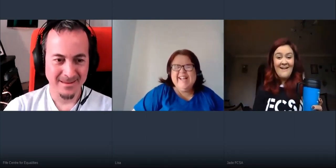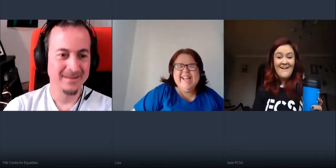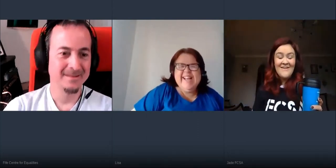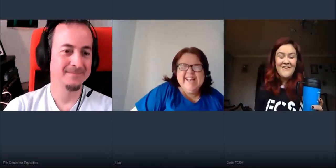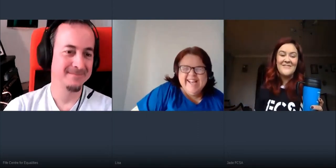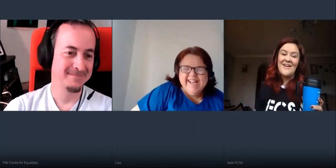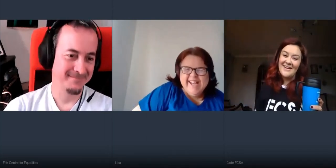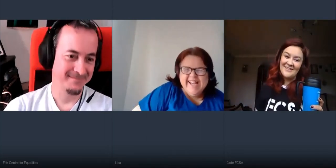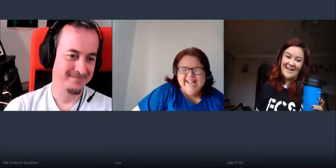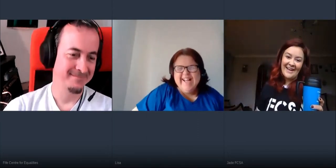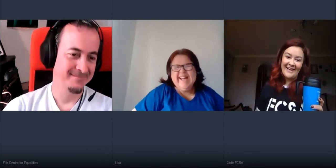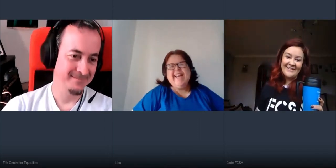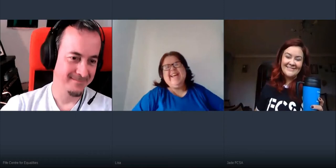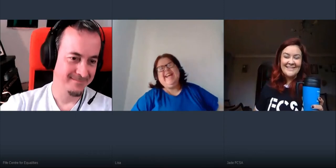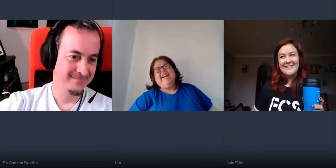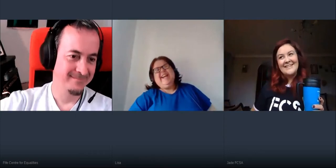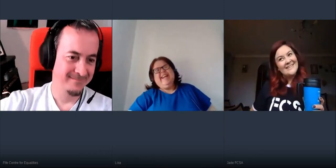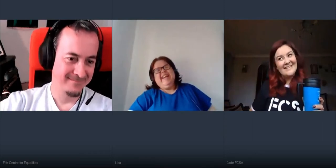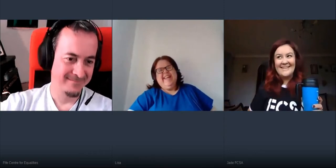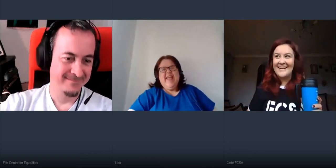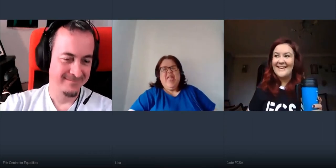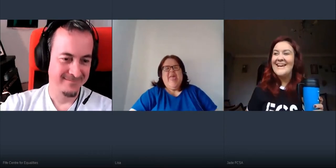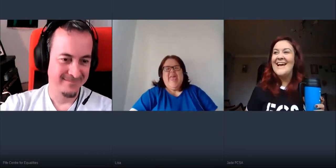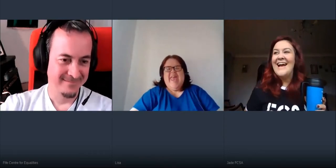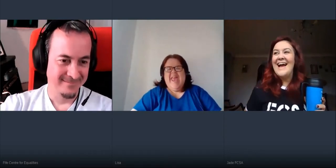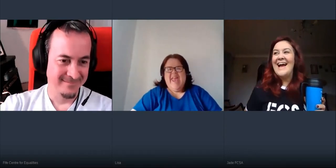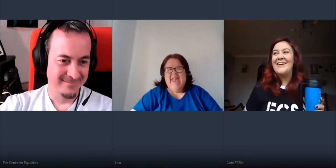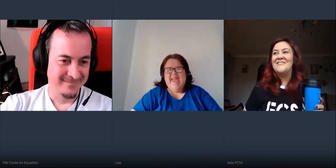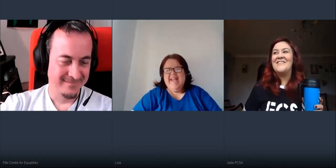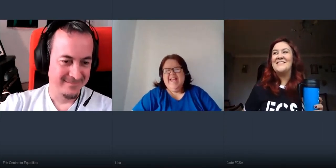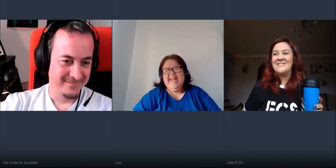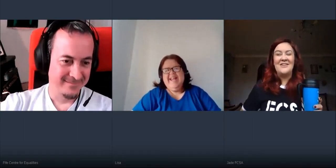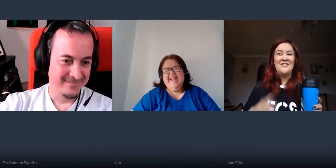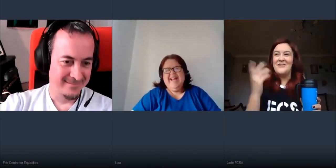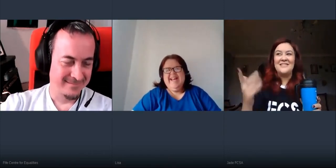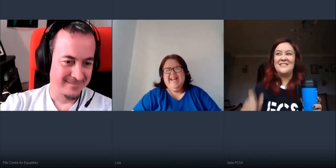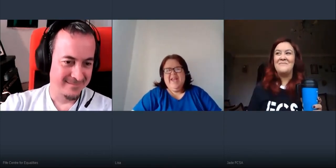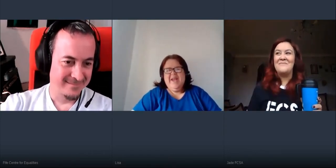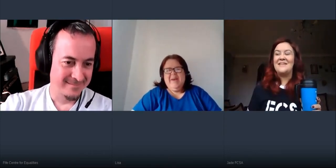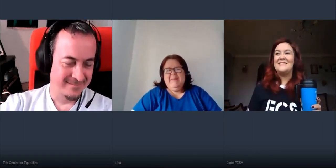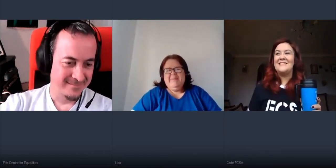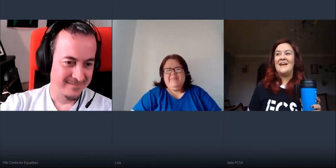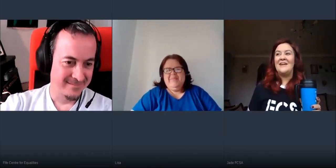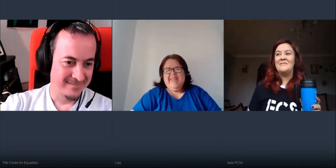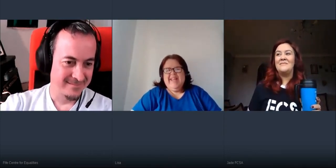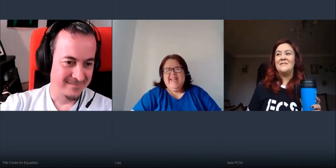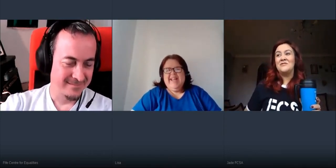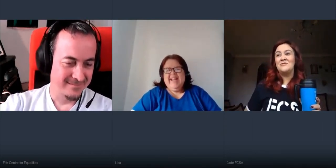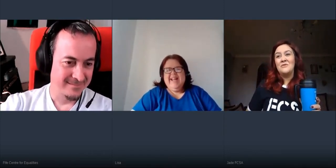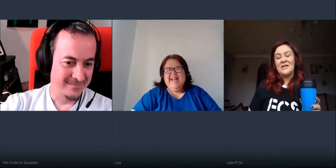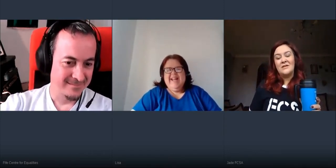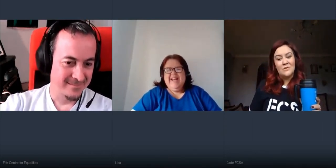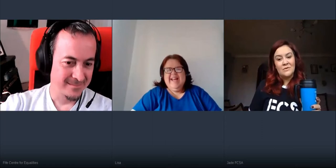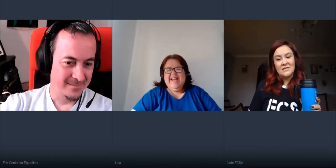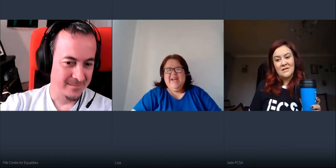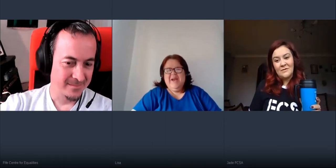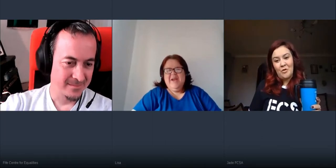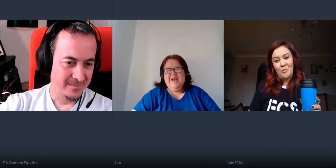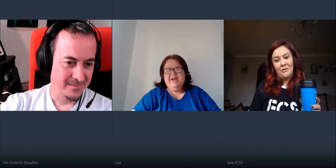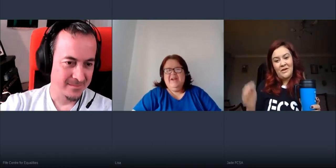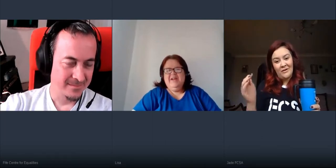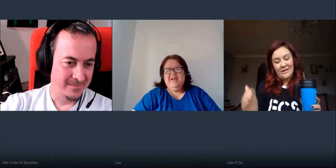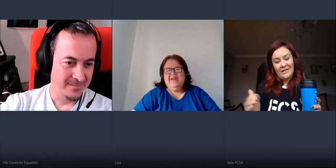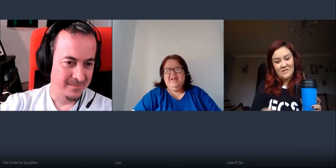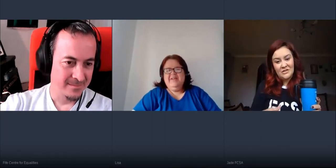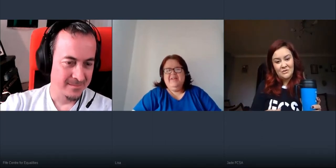so i knew you did something um yeah so those kind of roles and stuff will all be